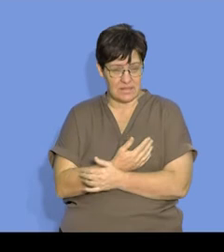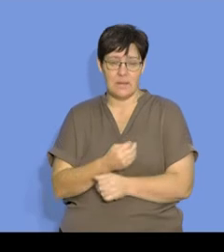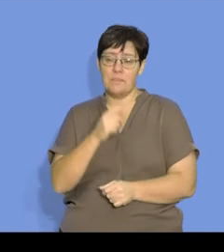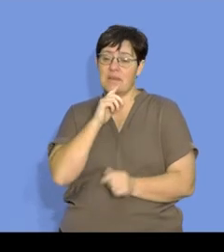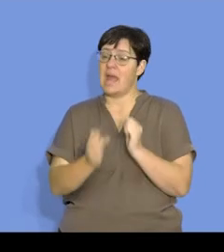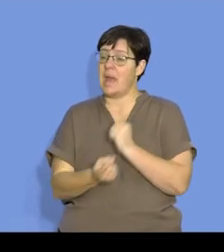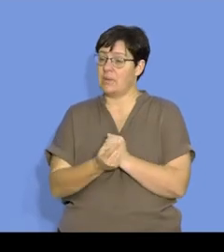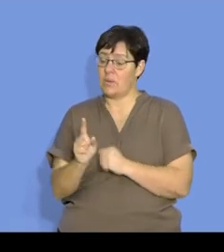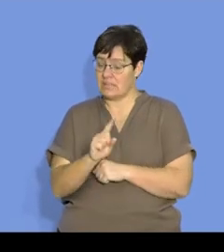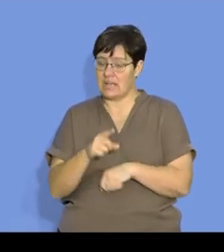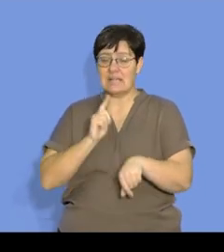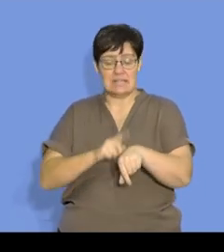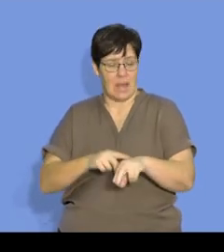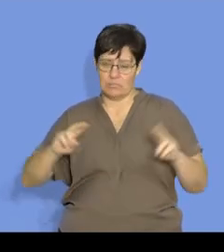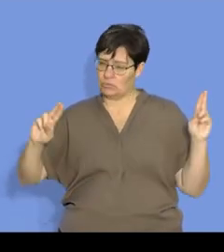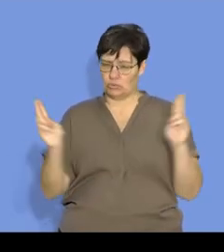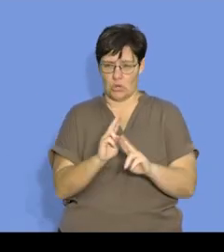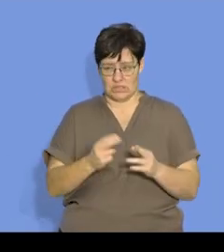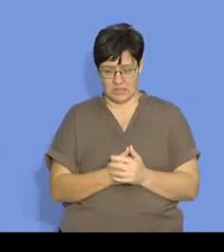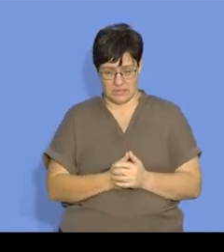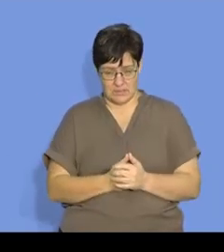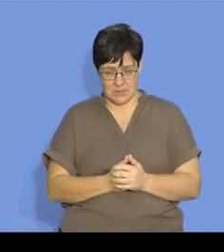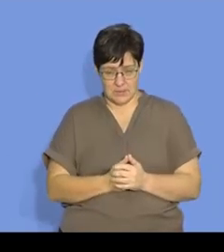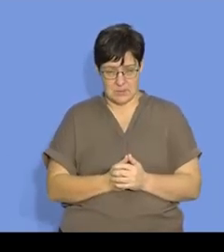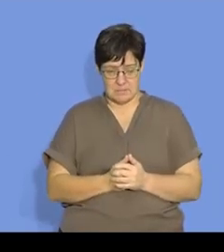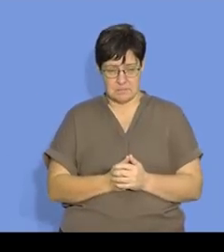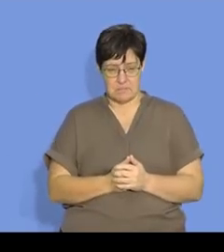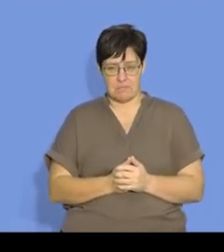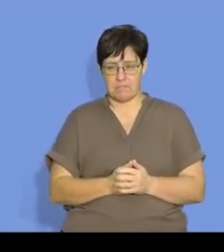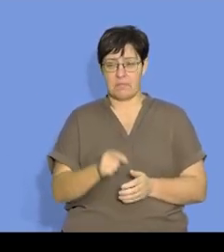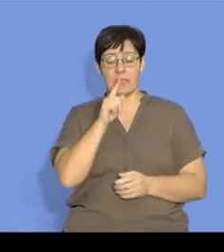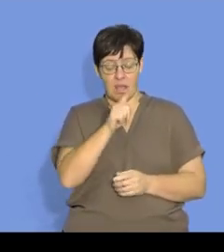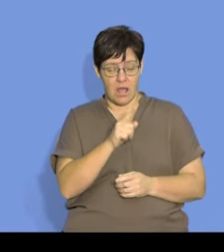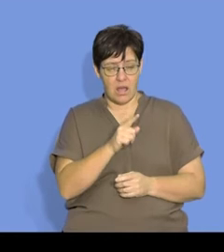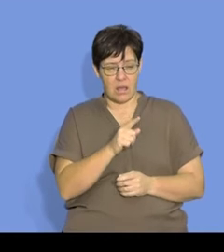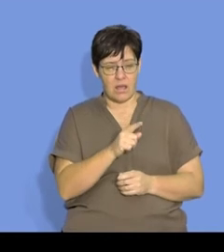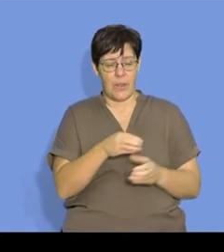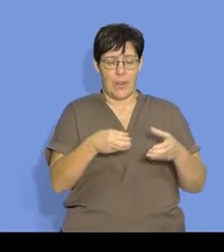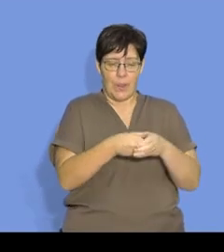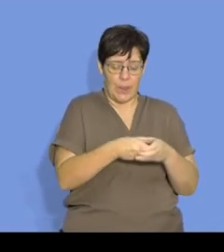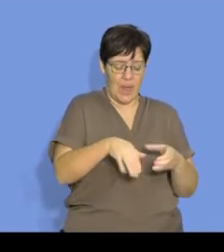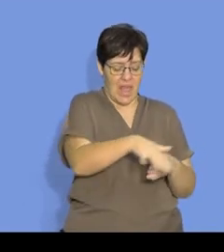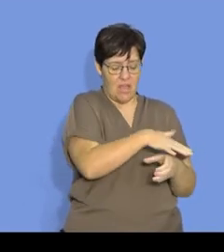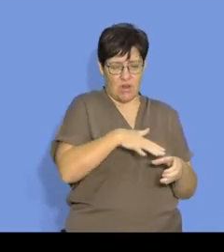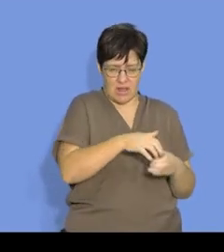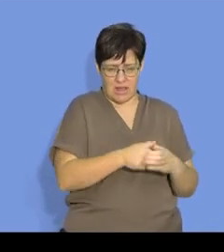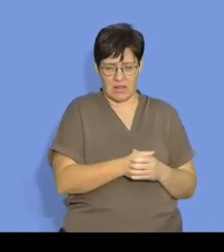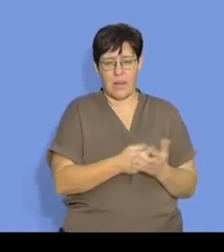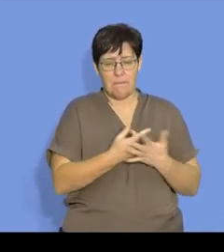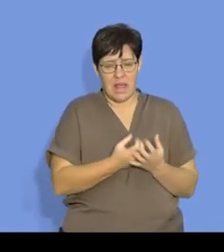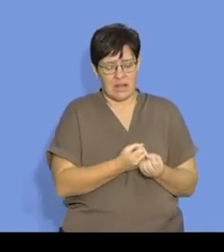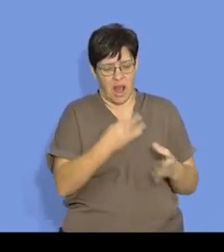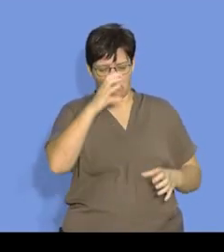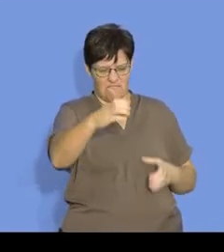reaction will happen in a very short time frame. When we talk about a small surface area, we